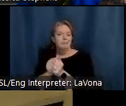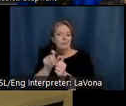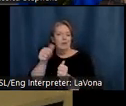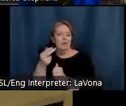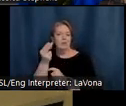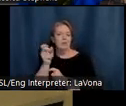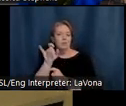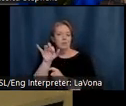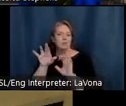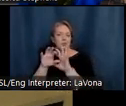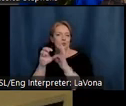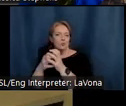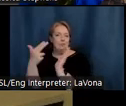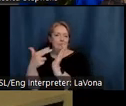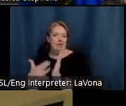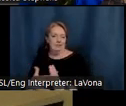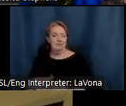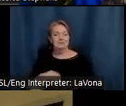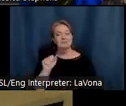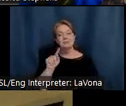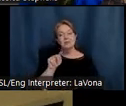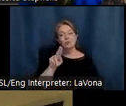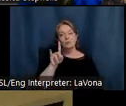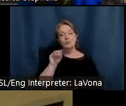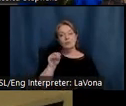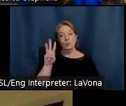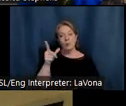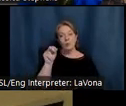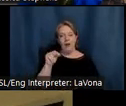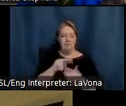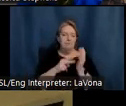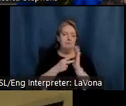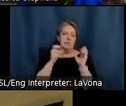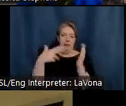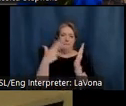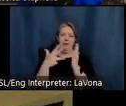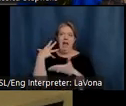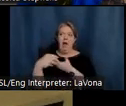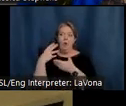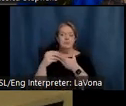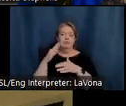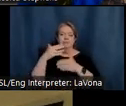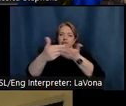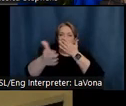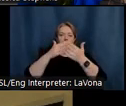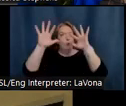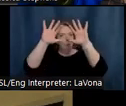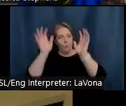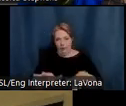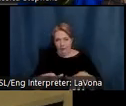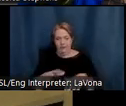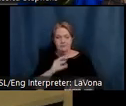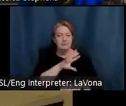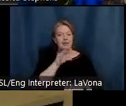The studio wagon made it possible for him to paint out of doors in all kinds of weather, and it included